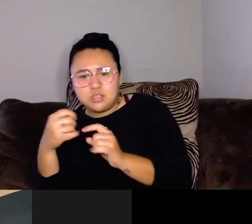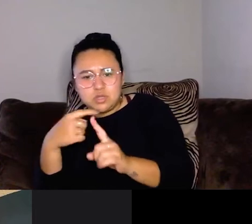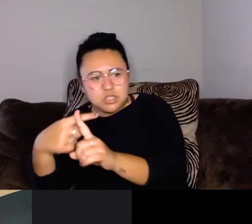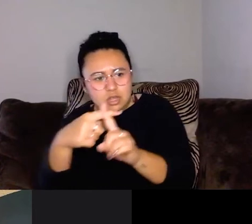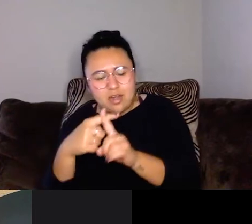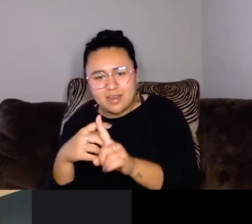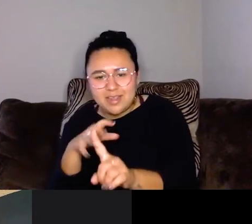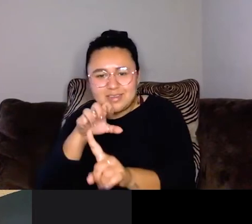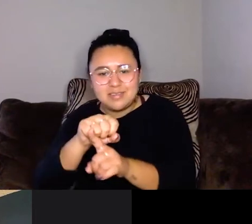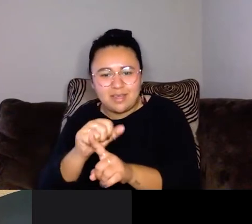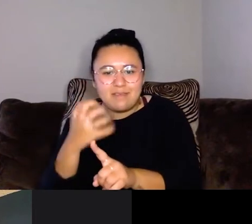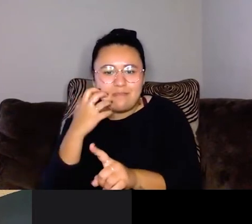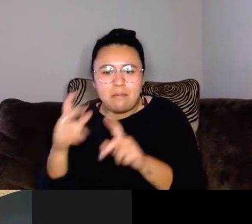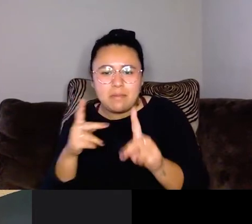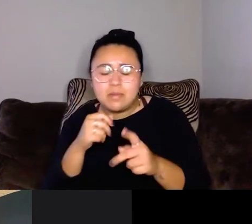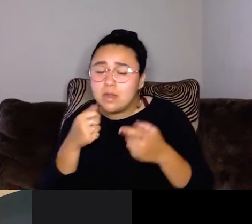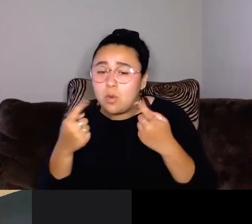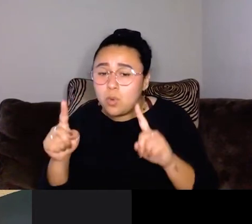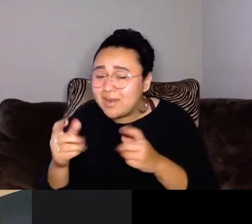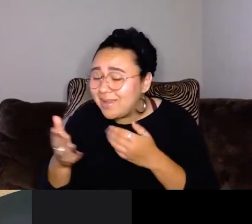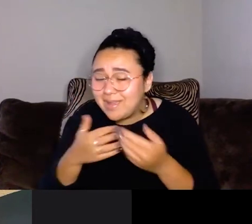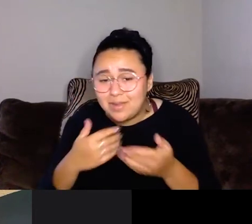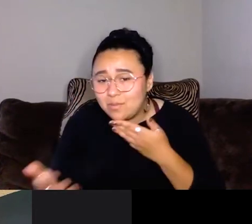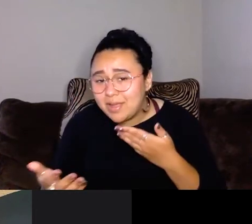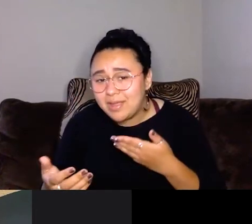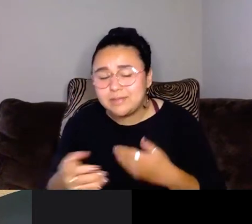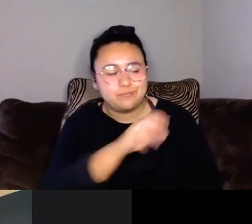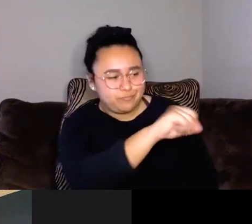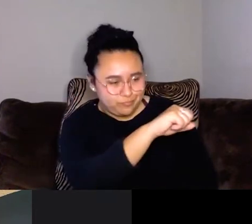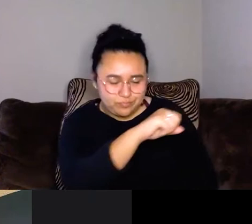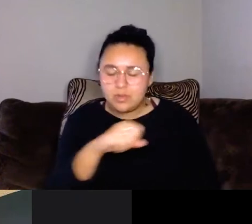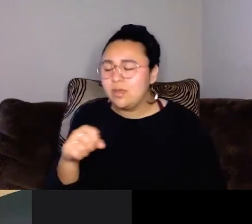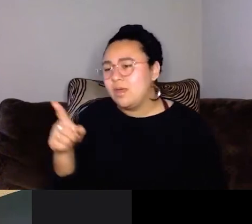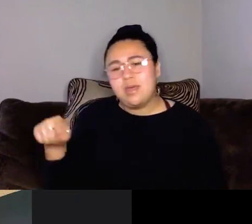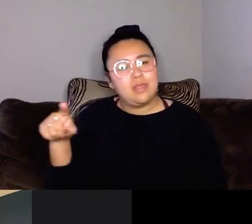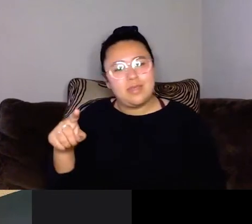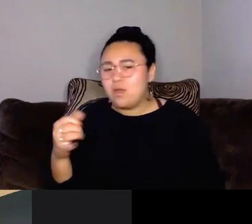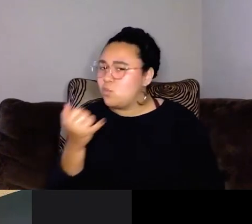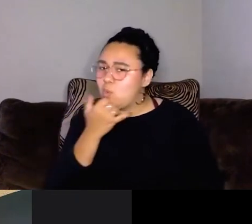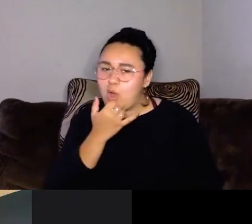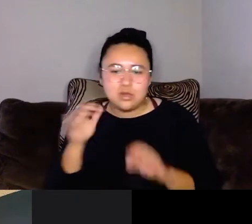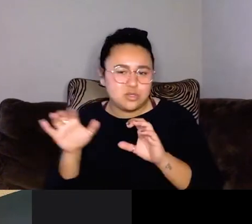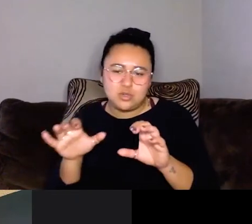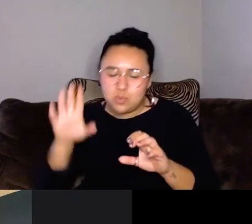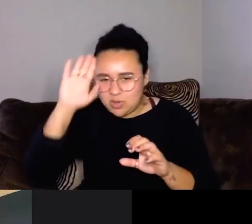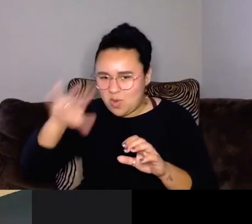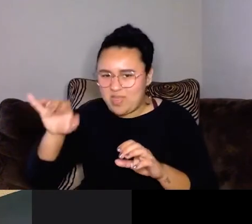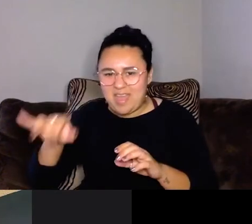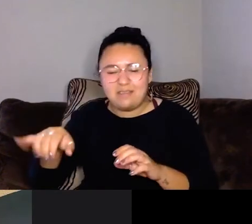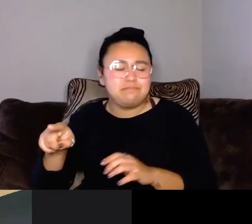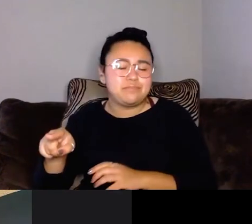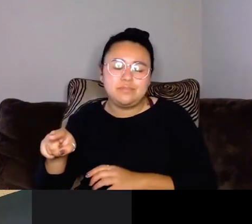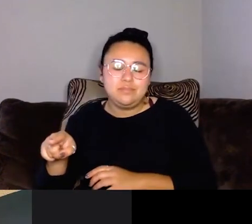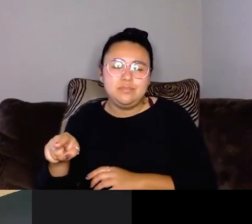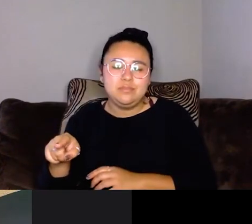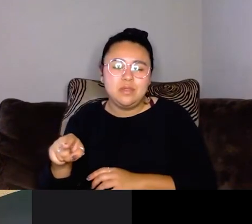which doesn't work anyway. So they're, uh, they're misguided and we know this and we see that too. I